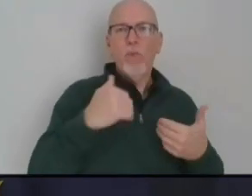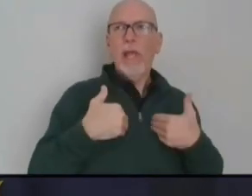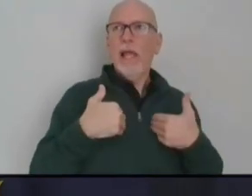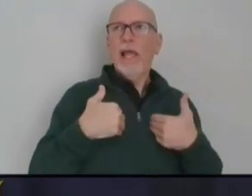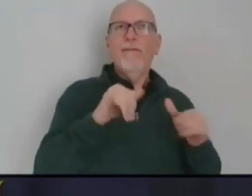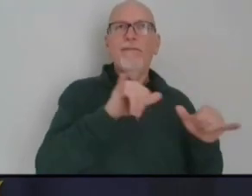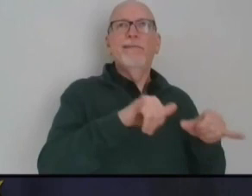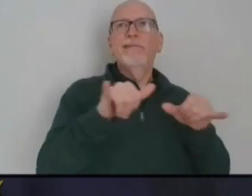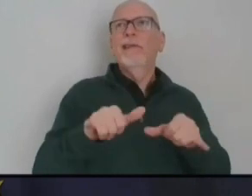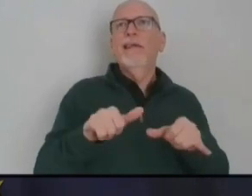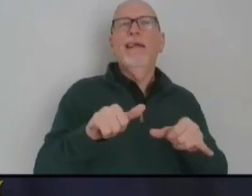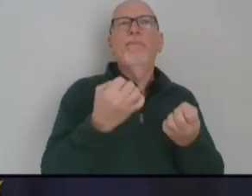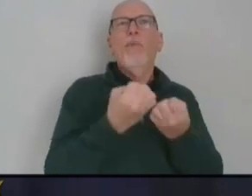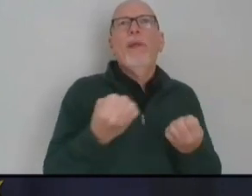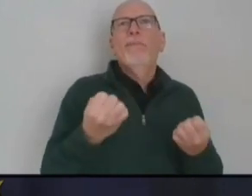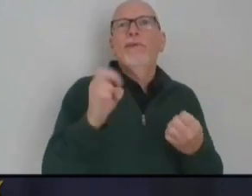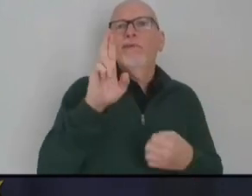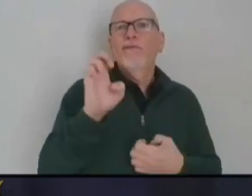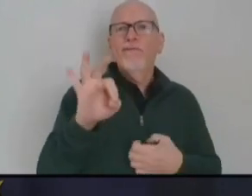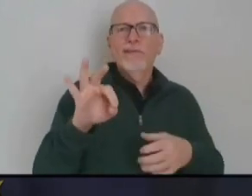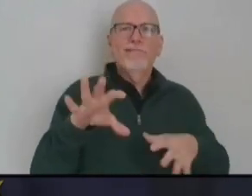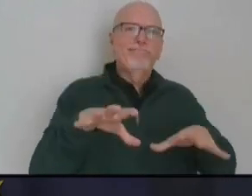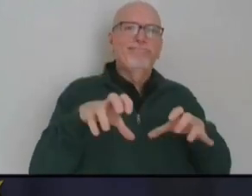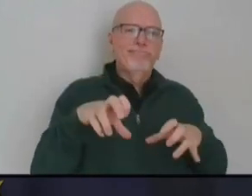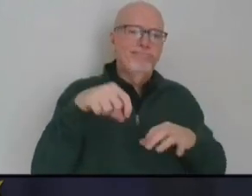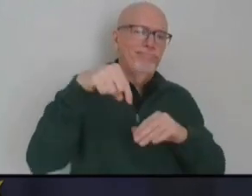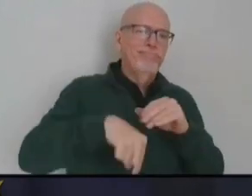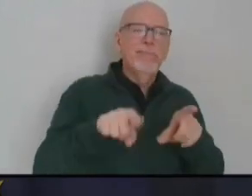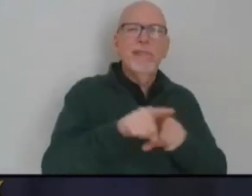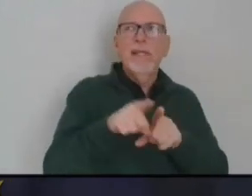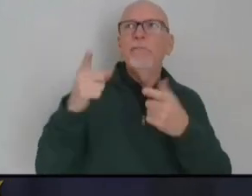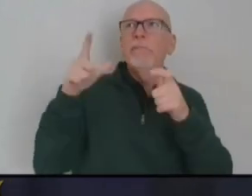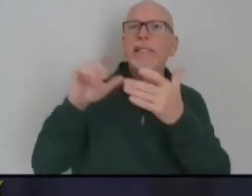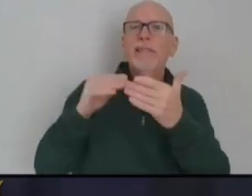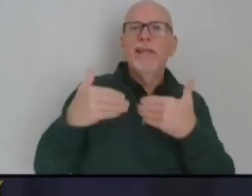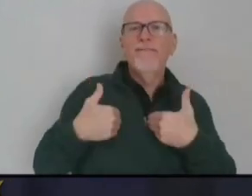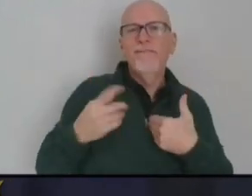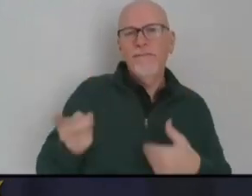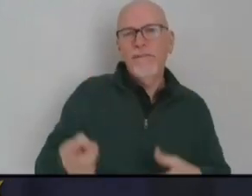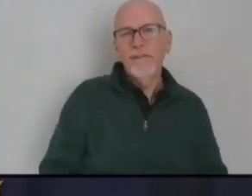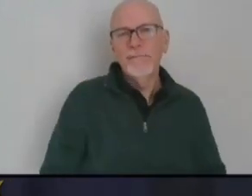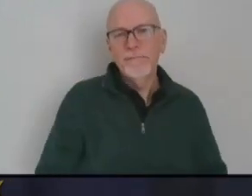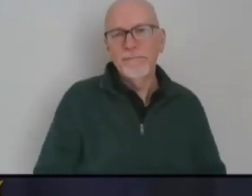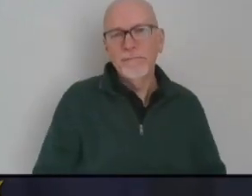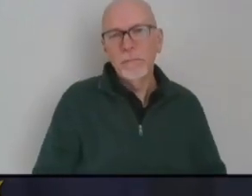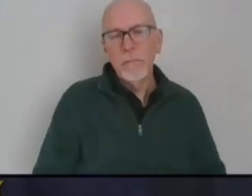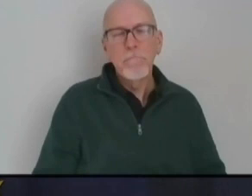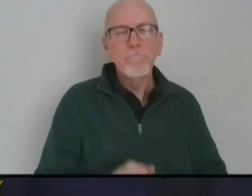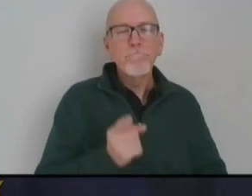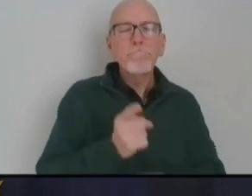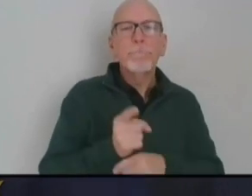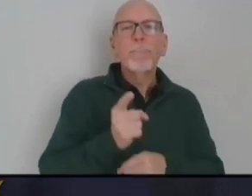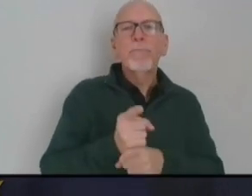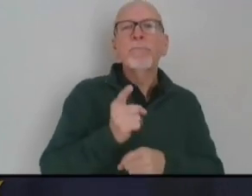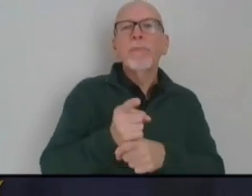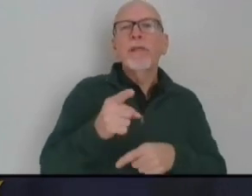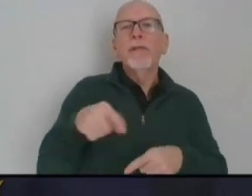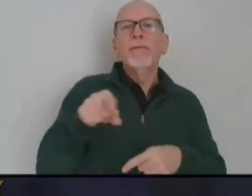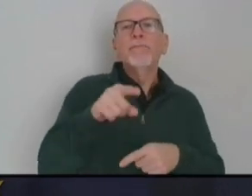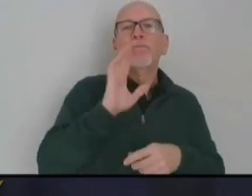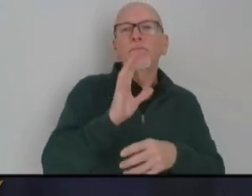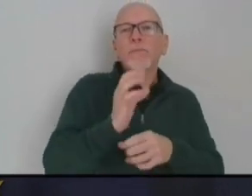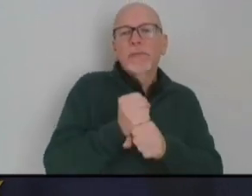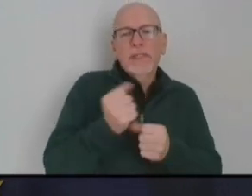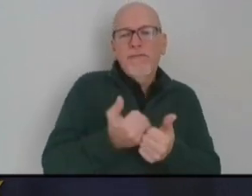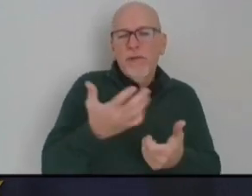same ultra-cold freezers that some major population centers would have. Right. Exactly. They're going to receive all the things that they need